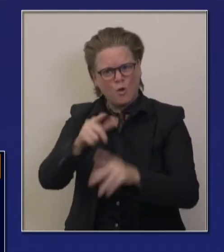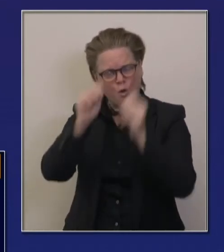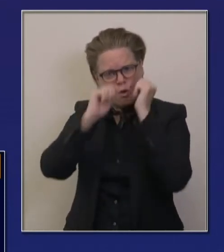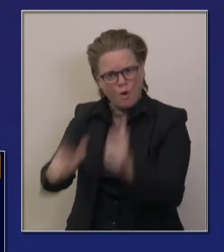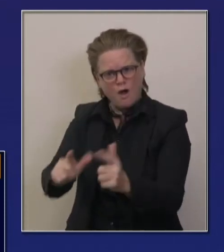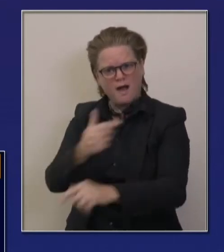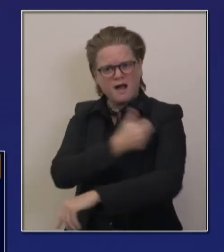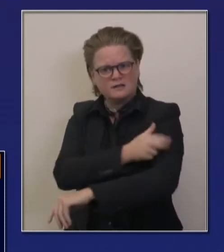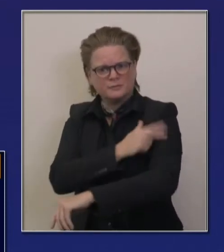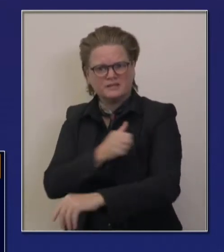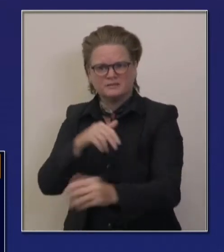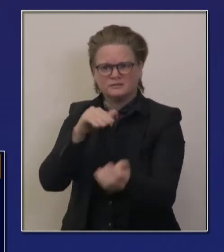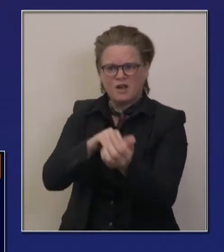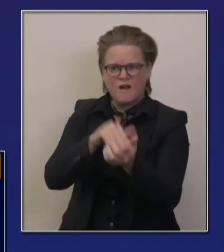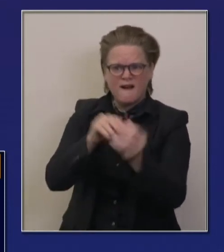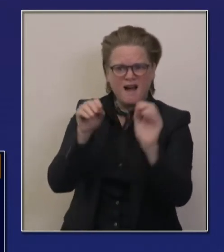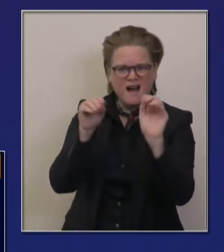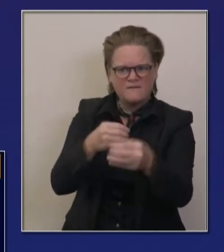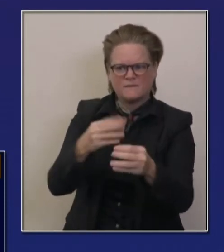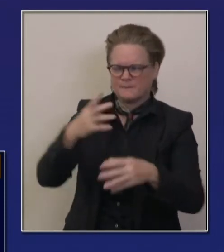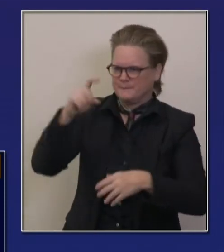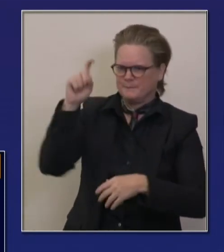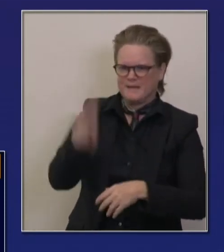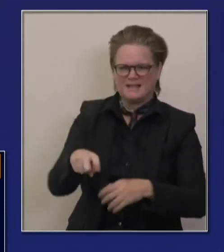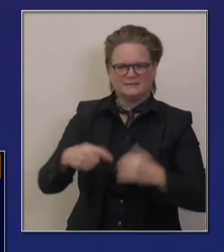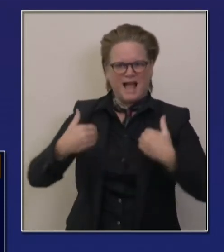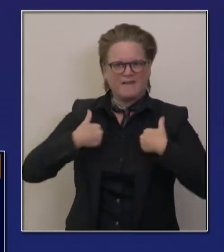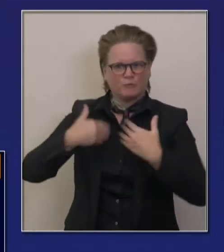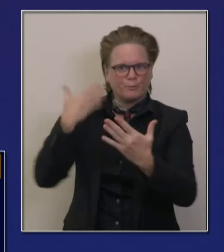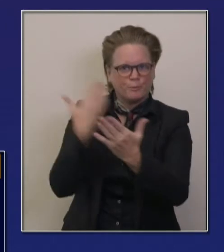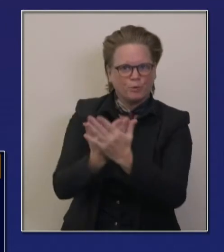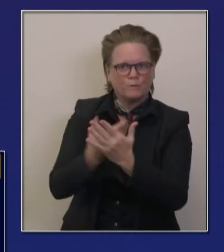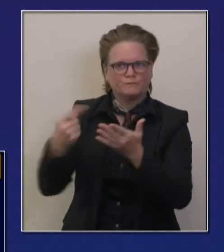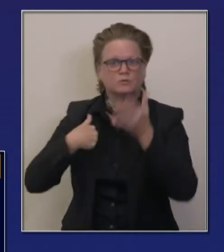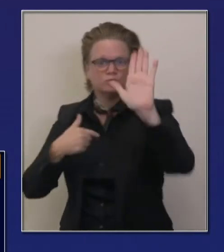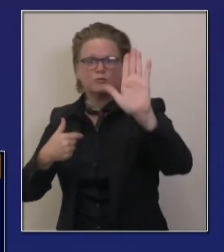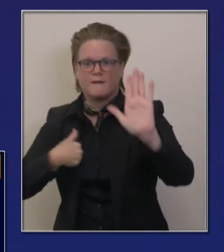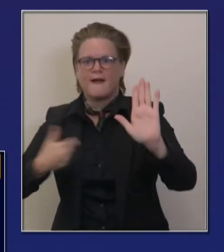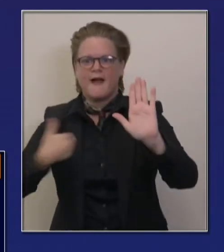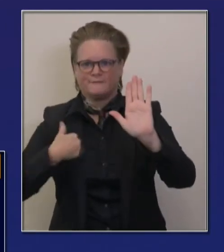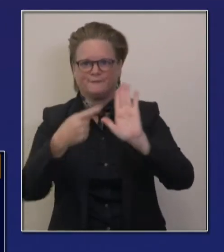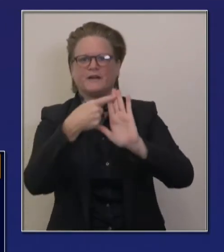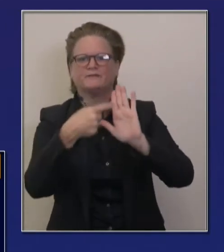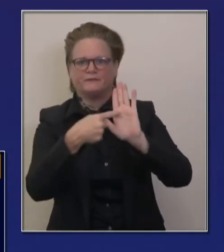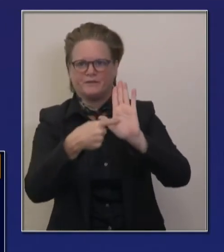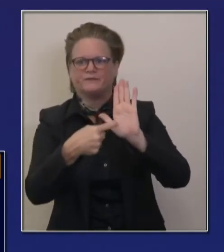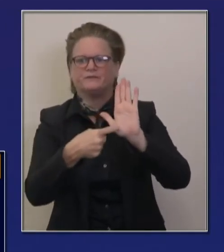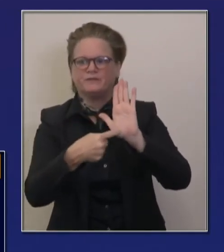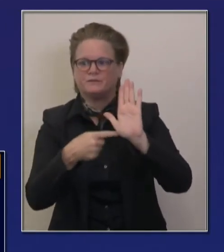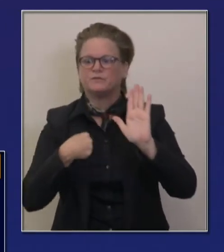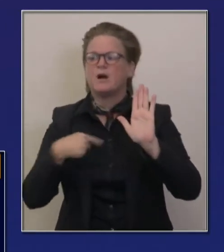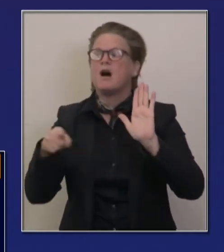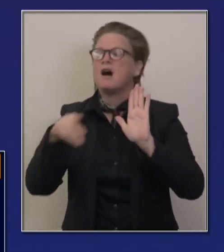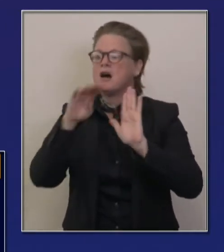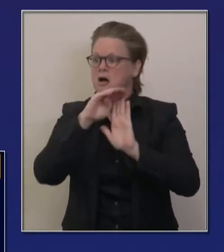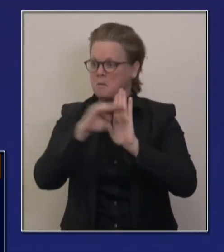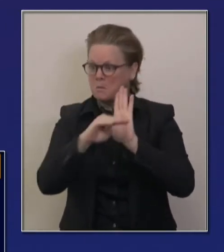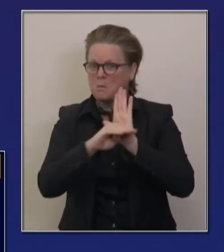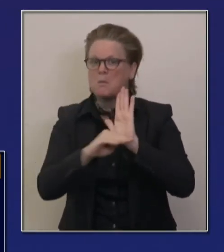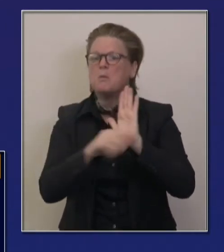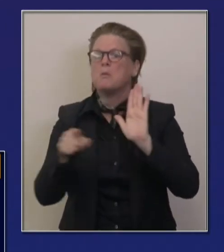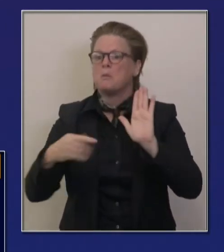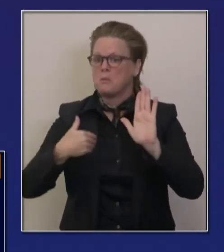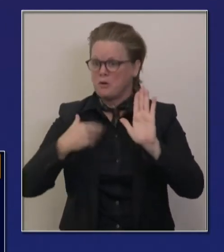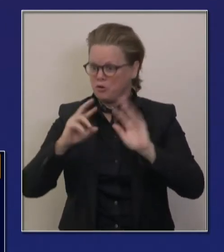today, we have procured, we already have procured, and we're expecting delivery at the end of this month in early January